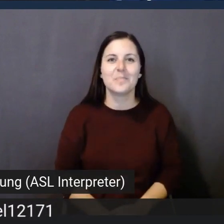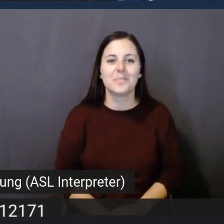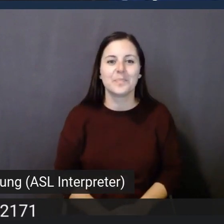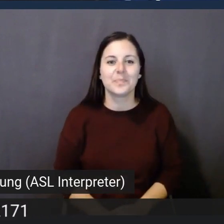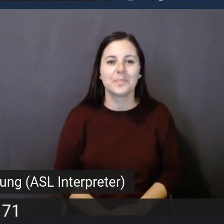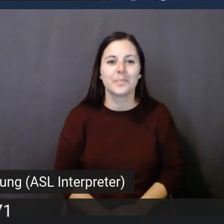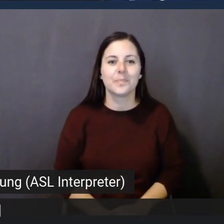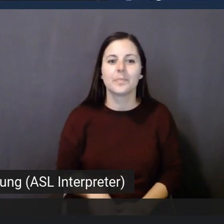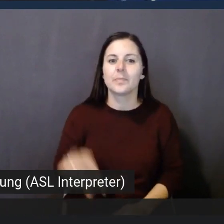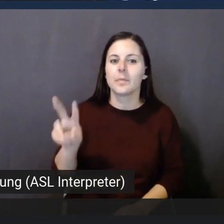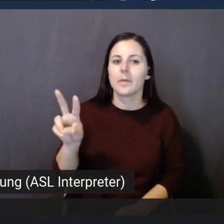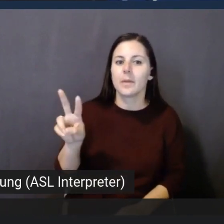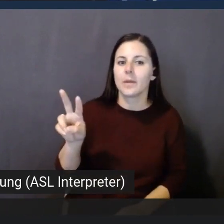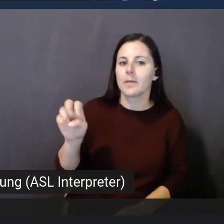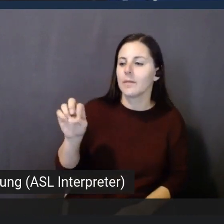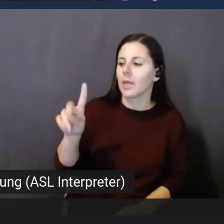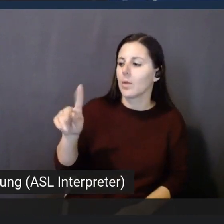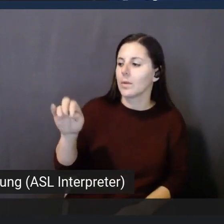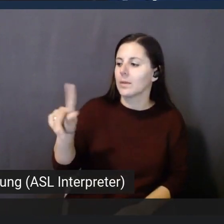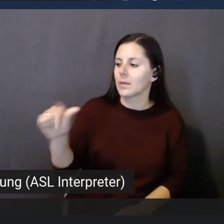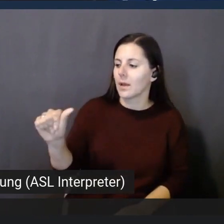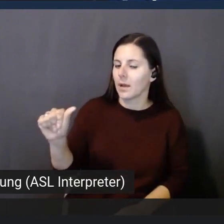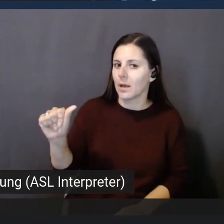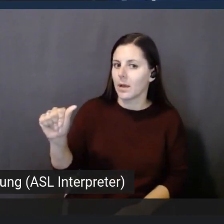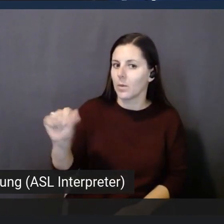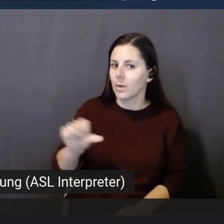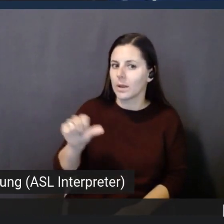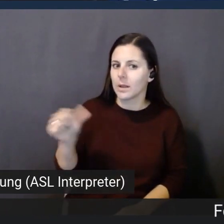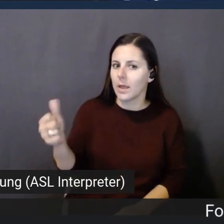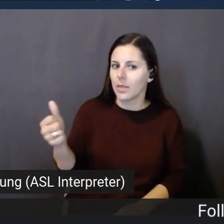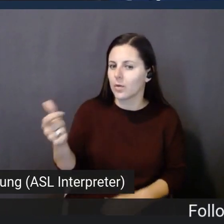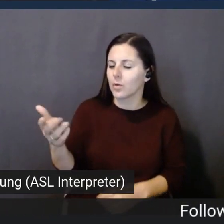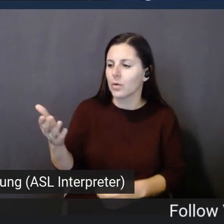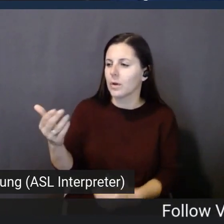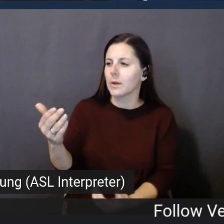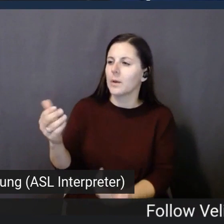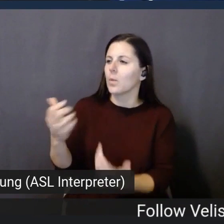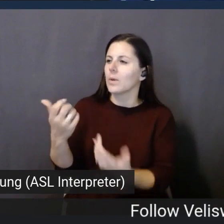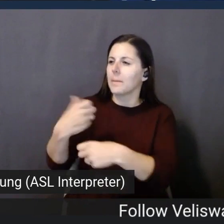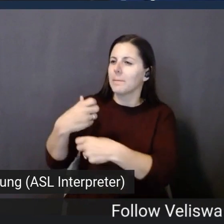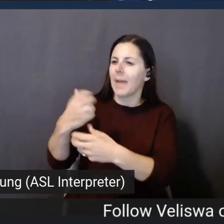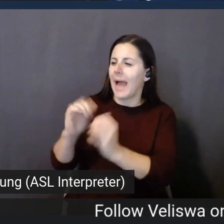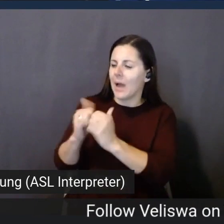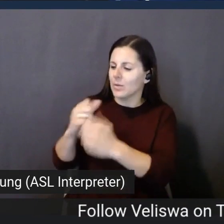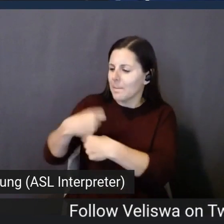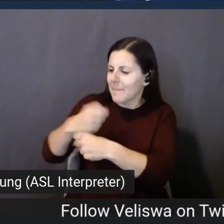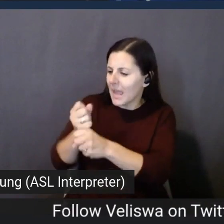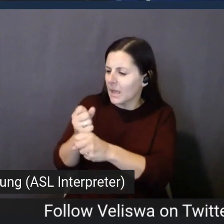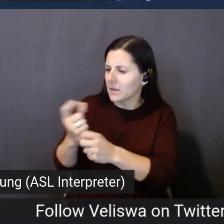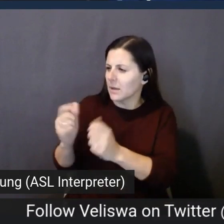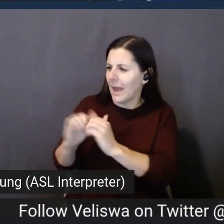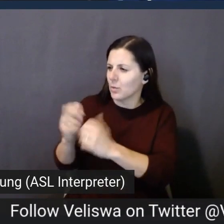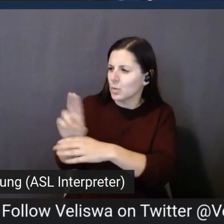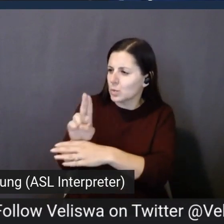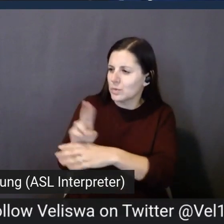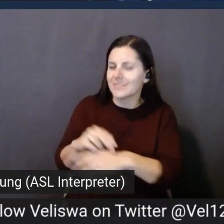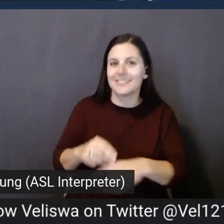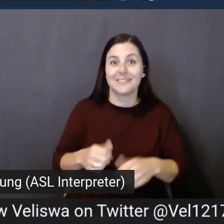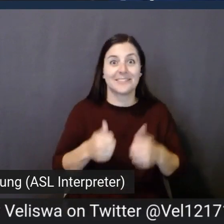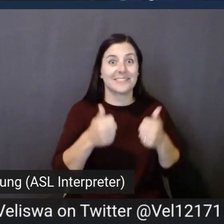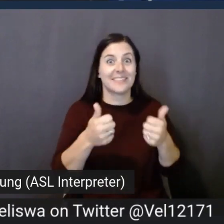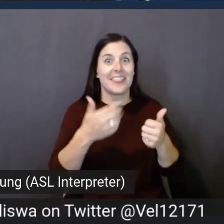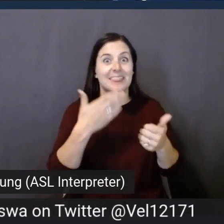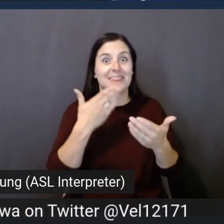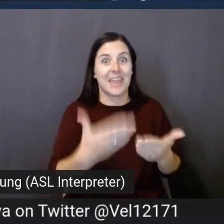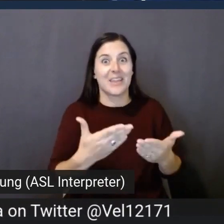So what is under the hood with this capability? What is it made up of? I'm so glad you asked about it